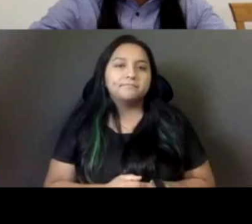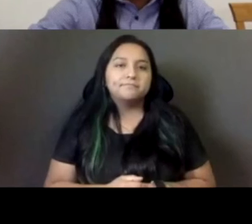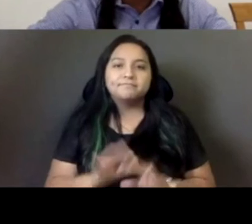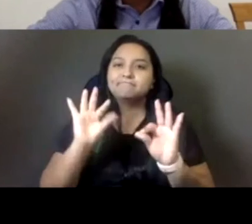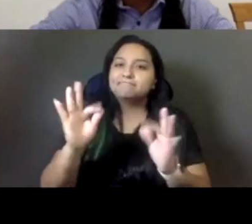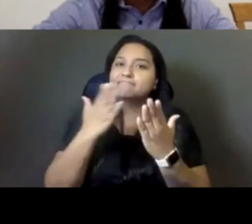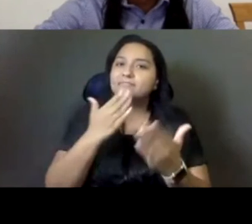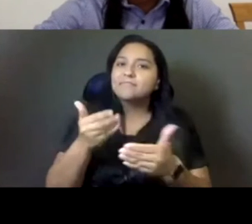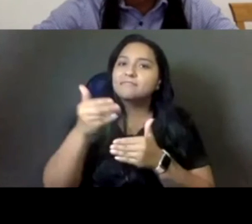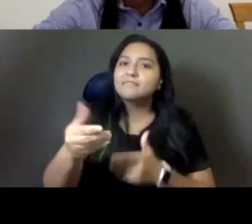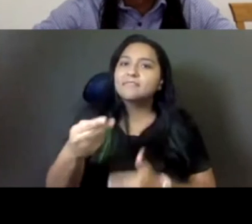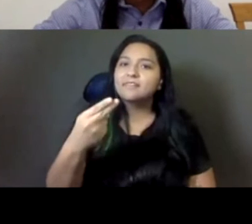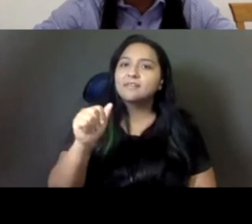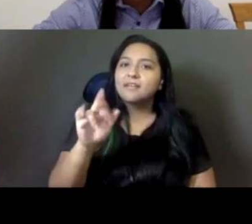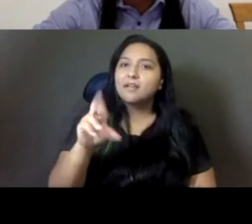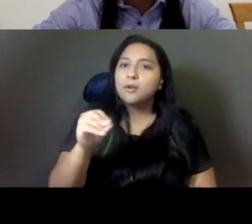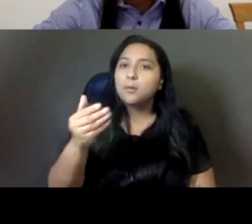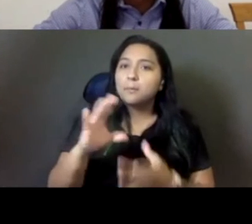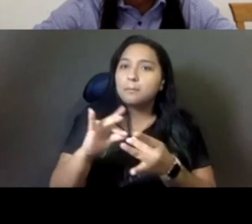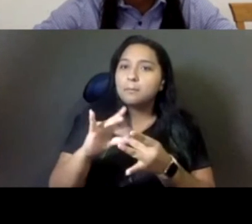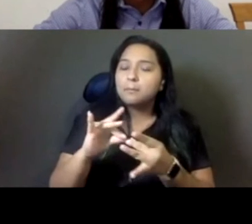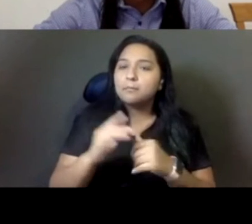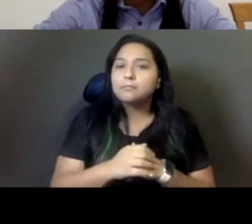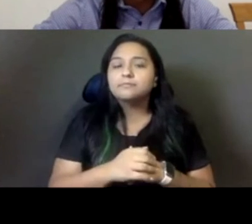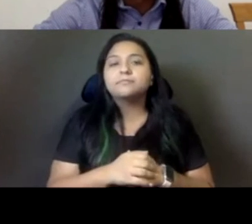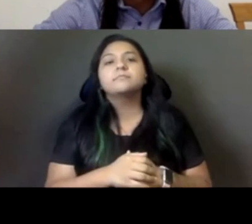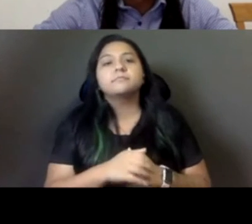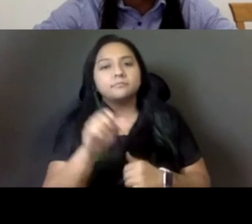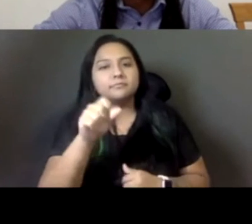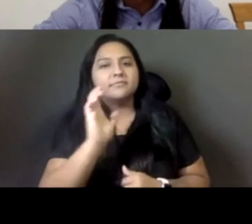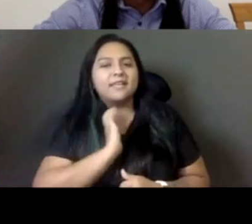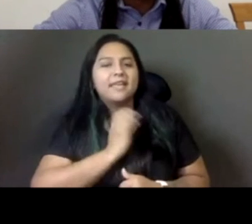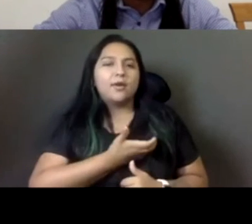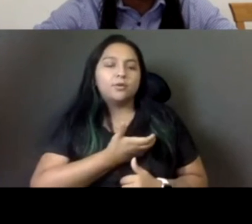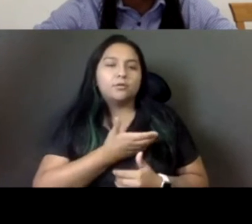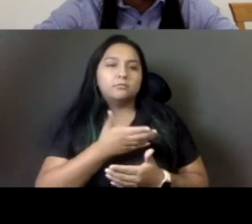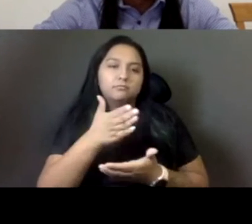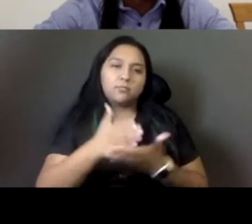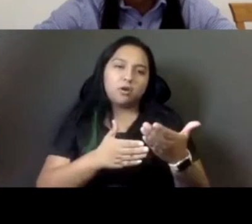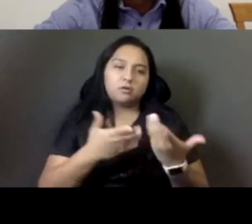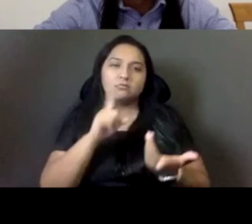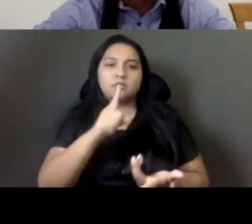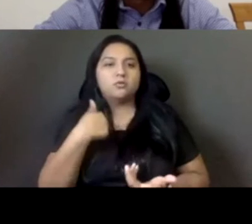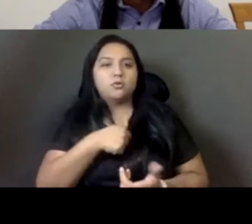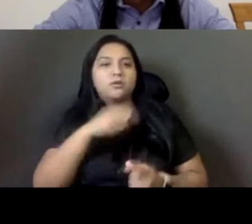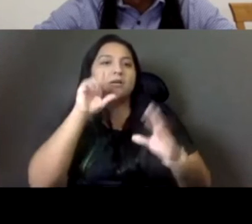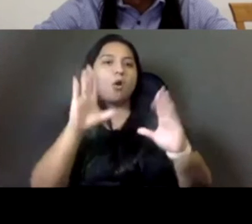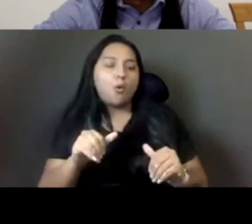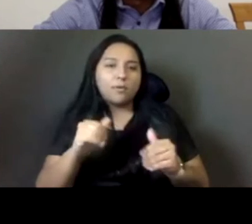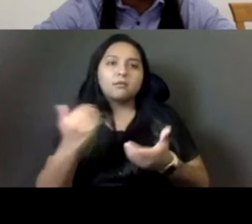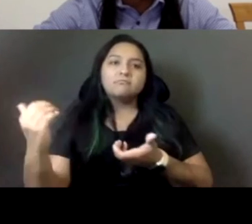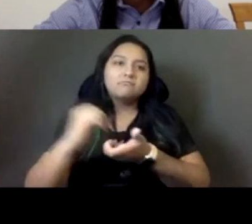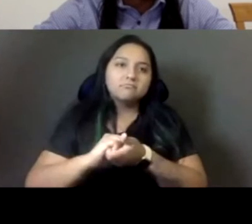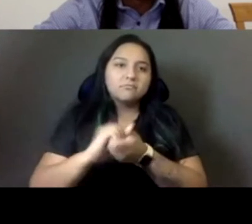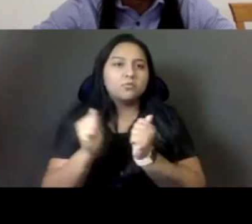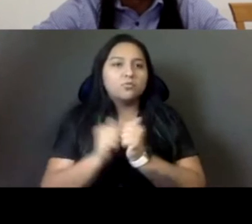So for our part, you know, like we're really looking to like work with like our partners here, like in Orange County to do like get out the vote. Um,